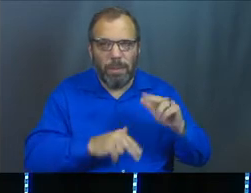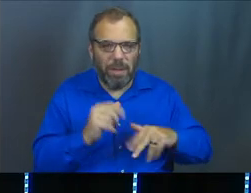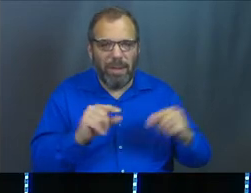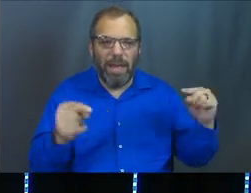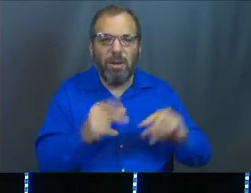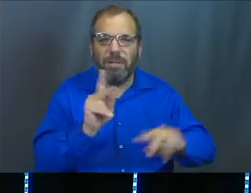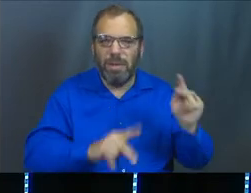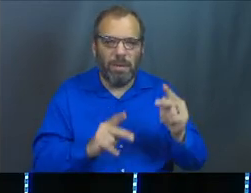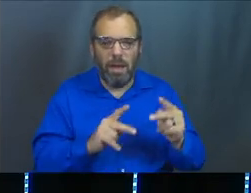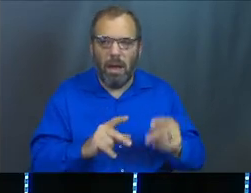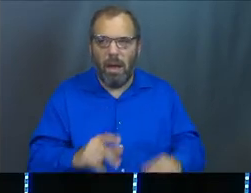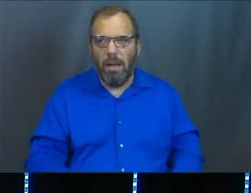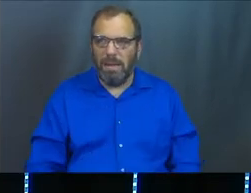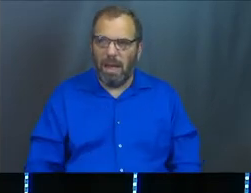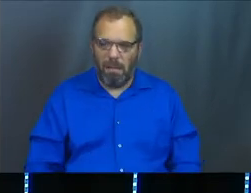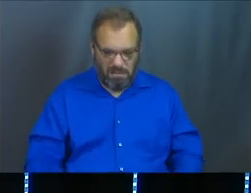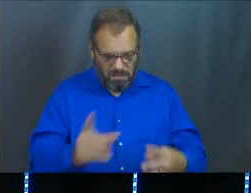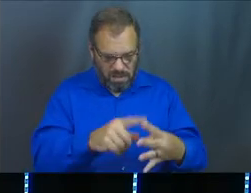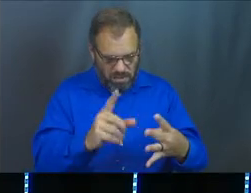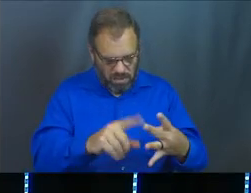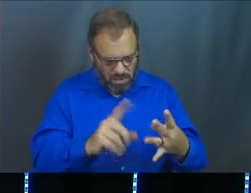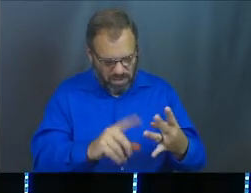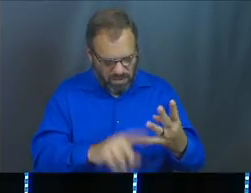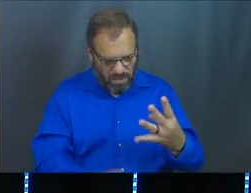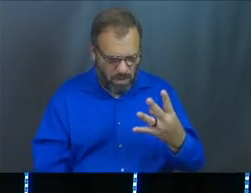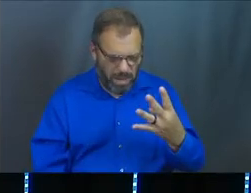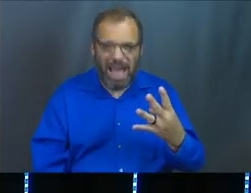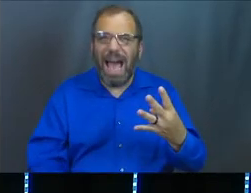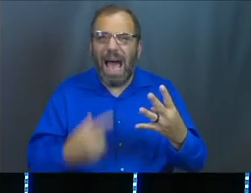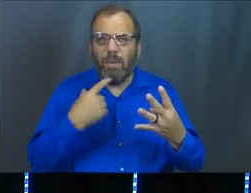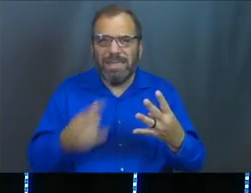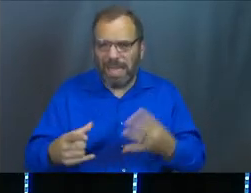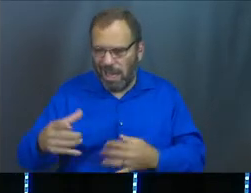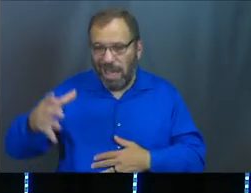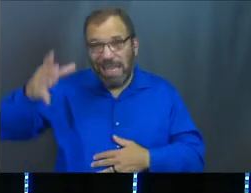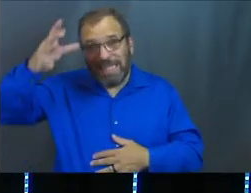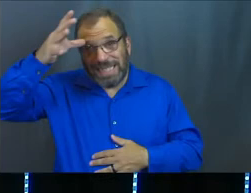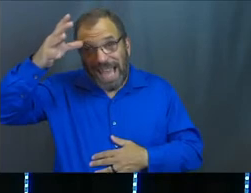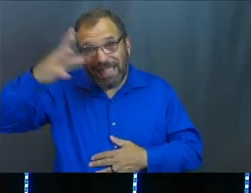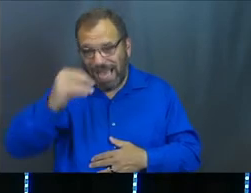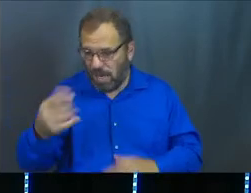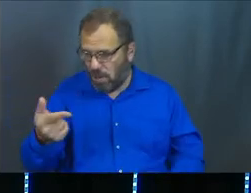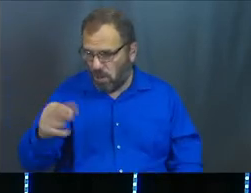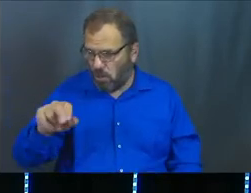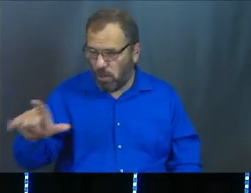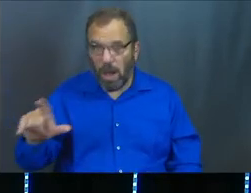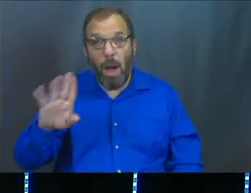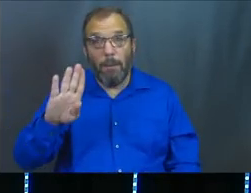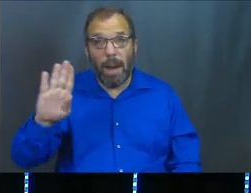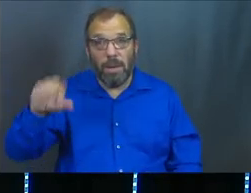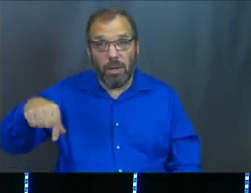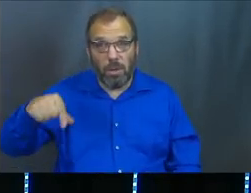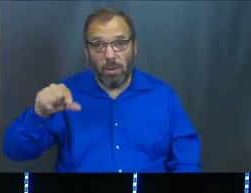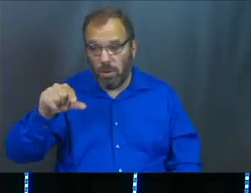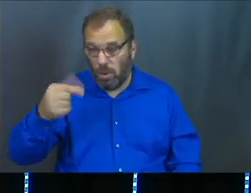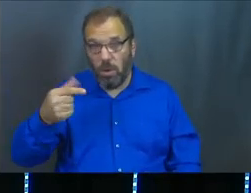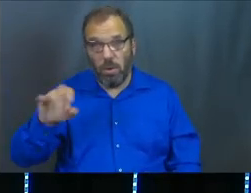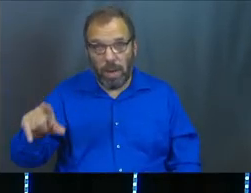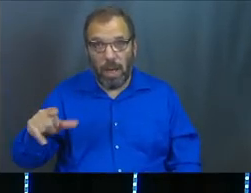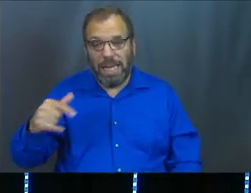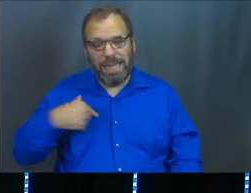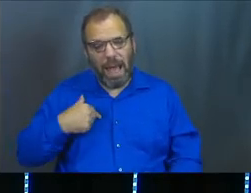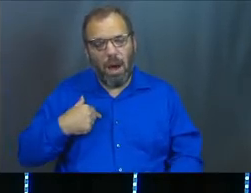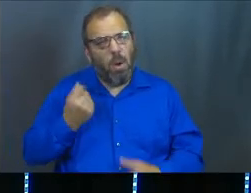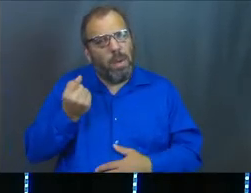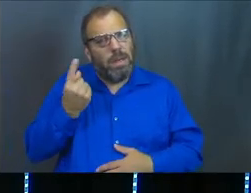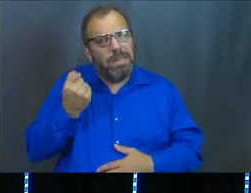And this might all sound like a lot, but I'm just trying to show you what the dad and his girl, we do this every day. We have the different layers in us and